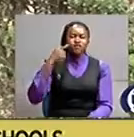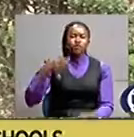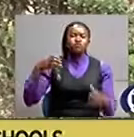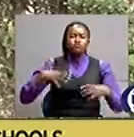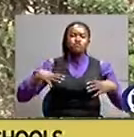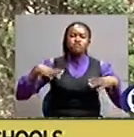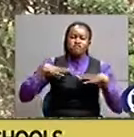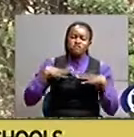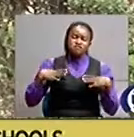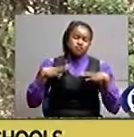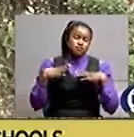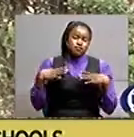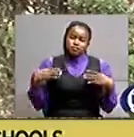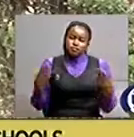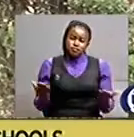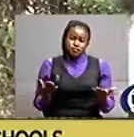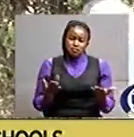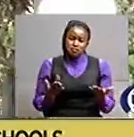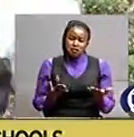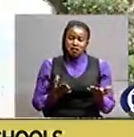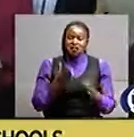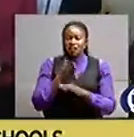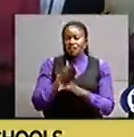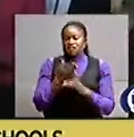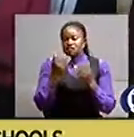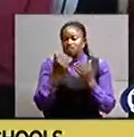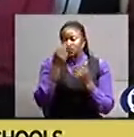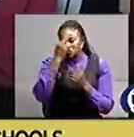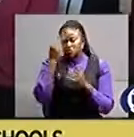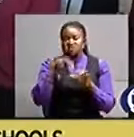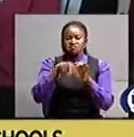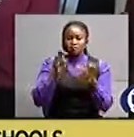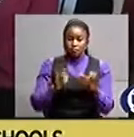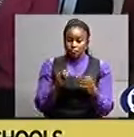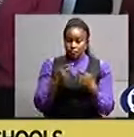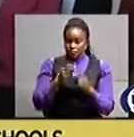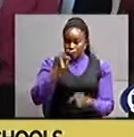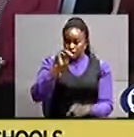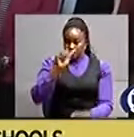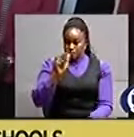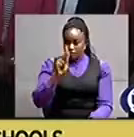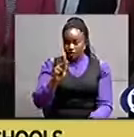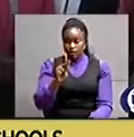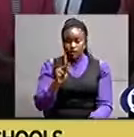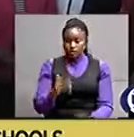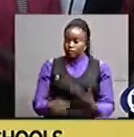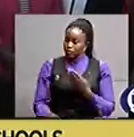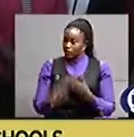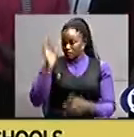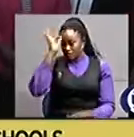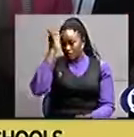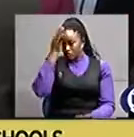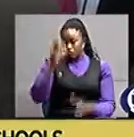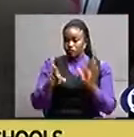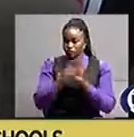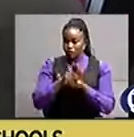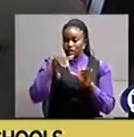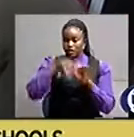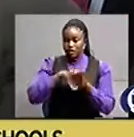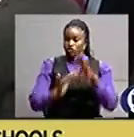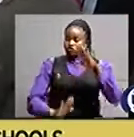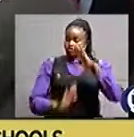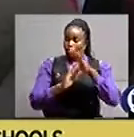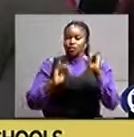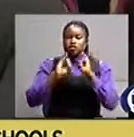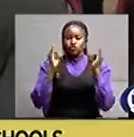why children drop out and they stay home. Macquarie University, Focal Tov Law, is among the top institutions that